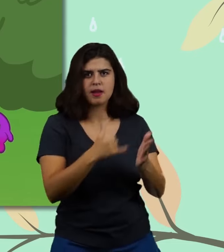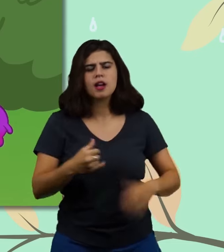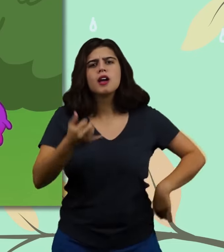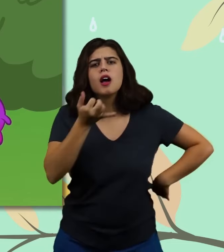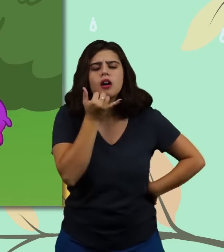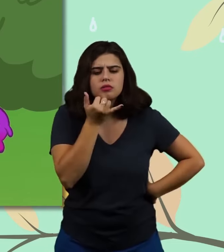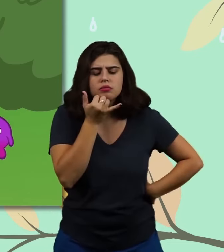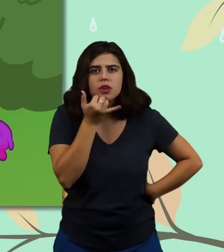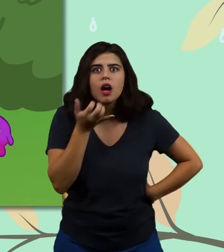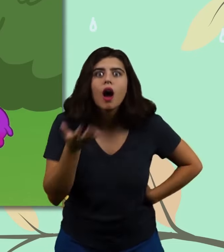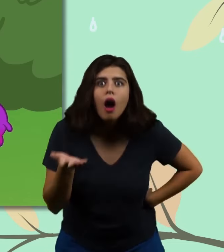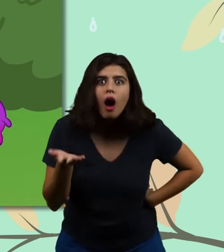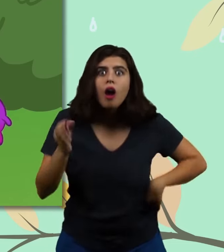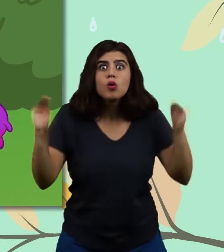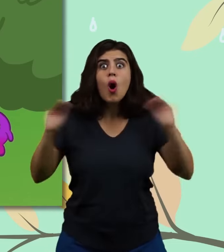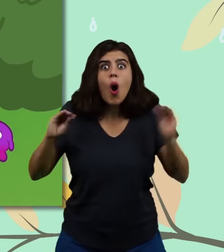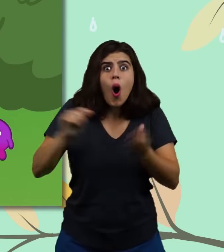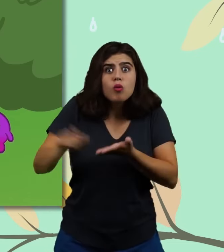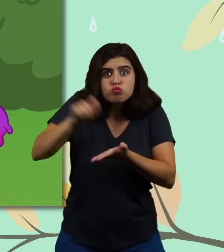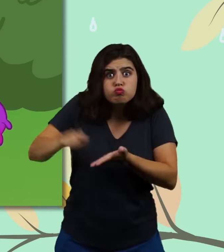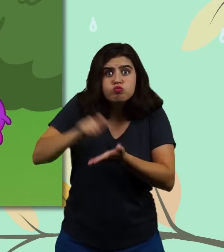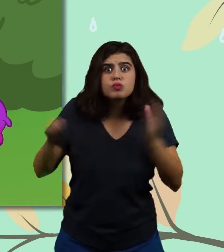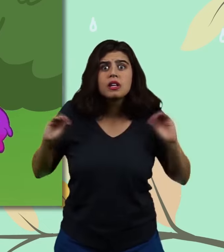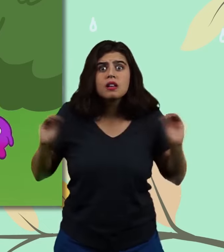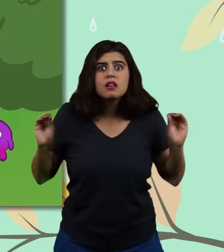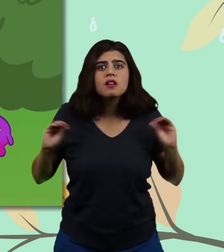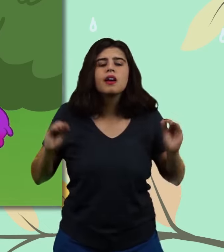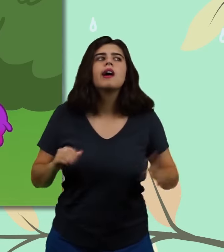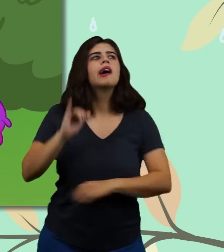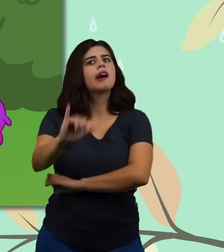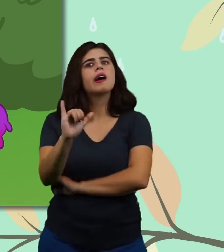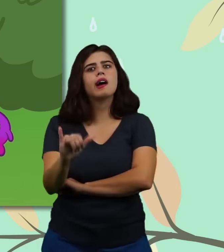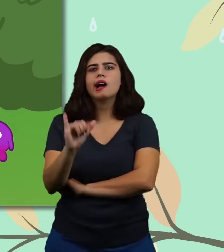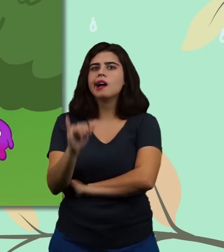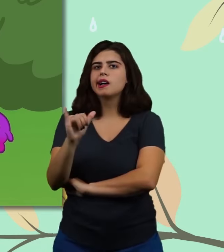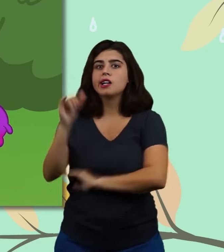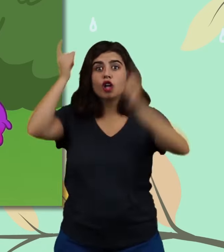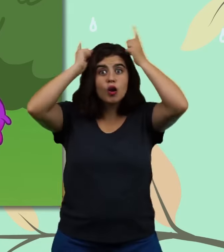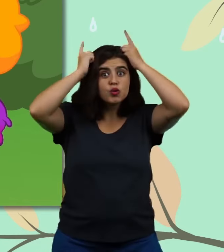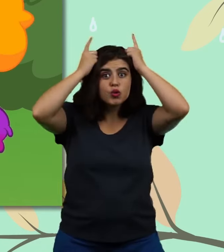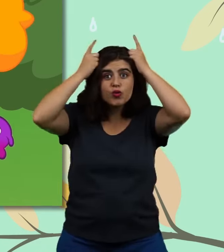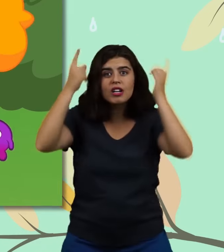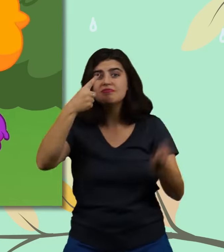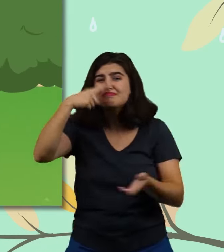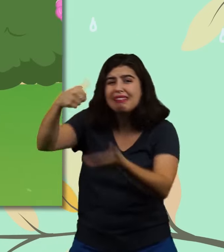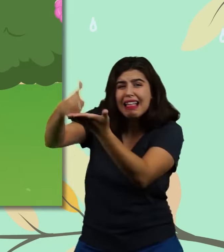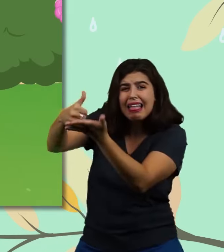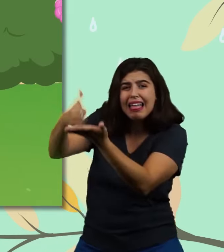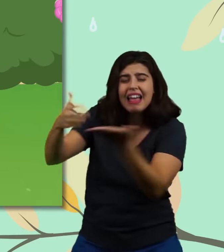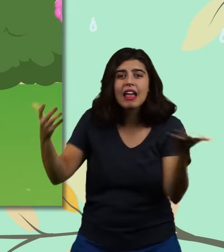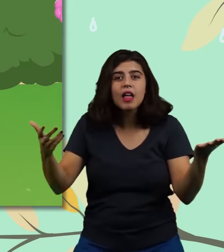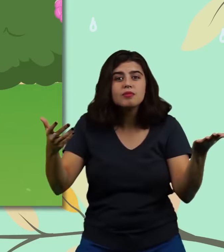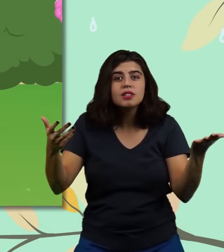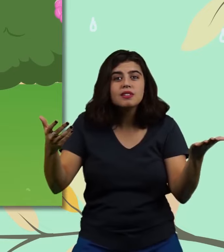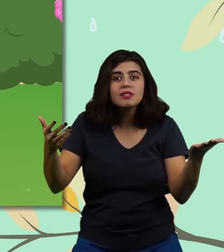what's the matter don't you have something to draw with i see groovy can you help